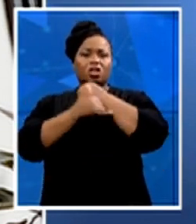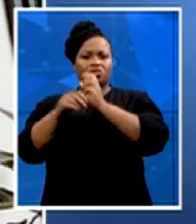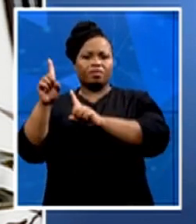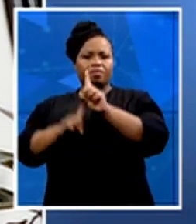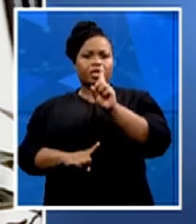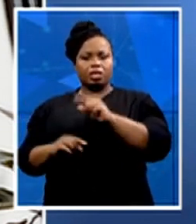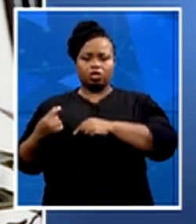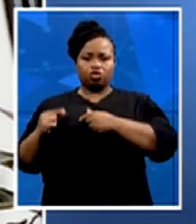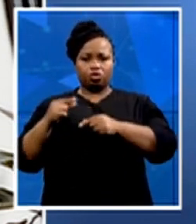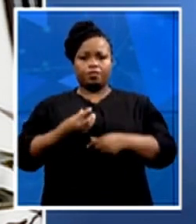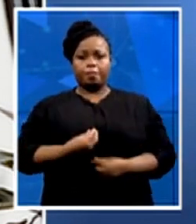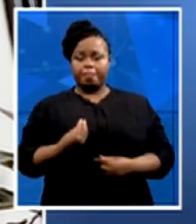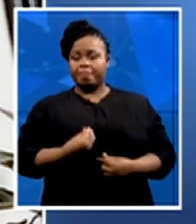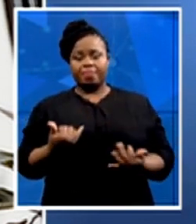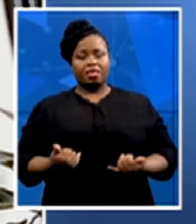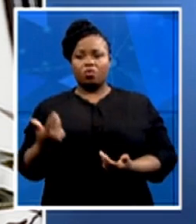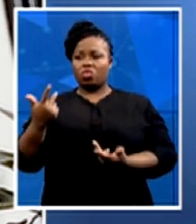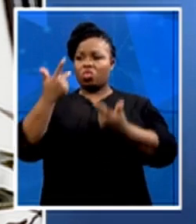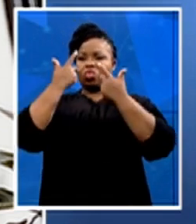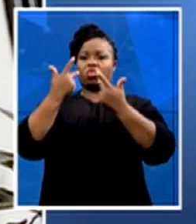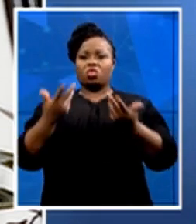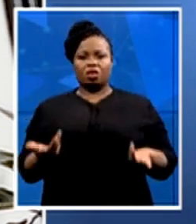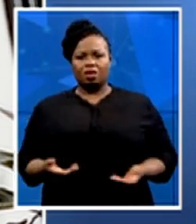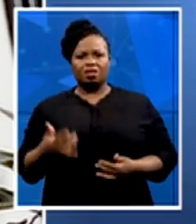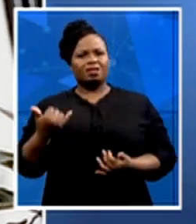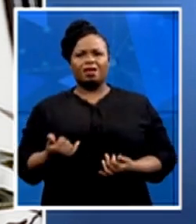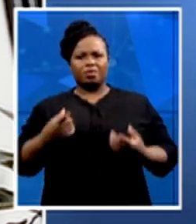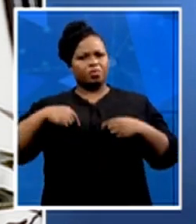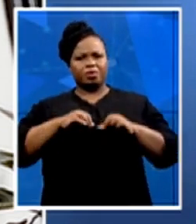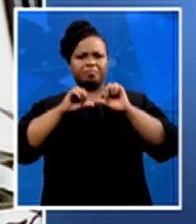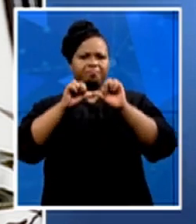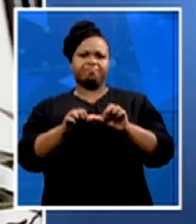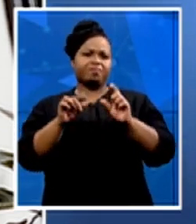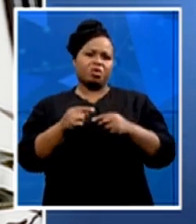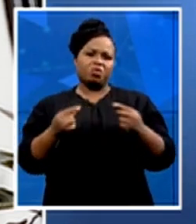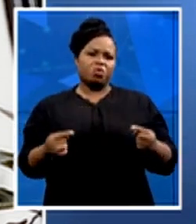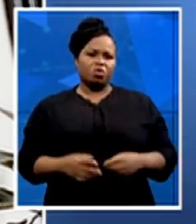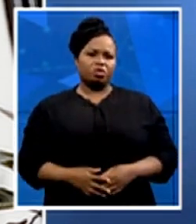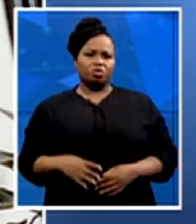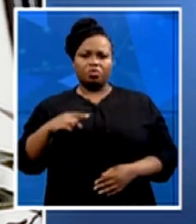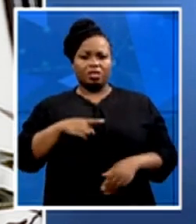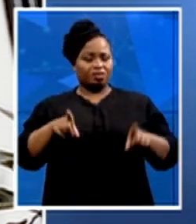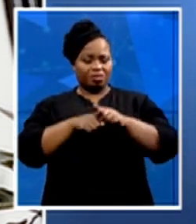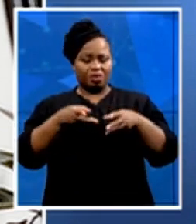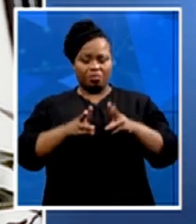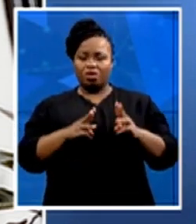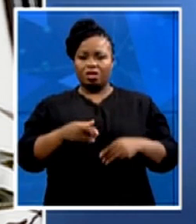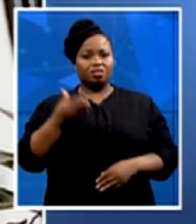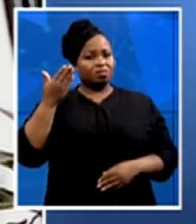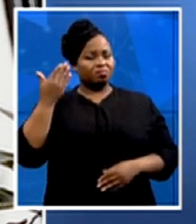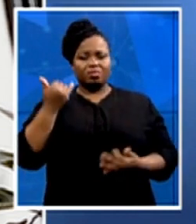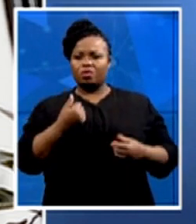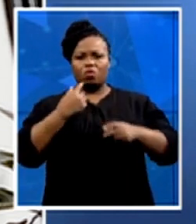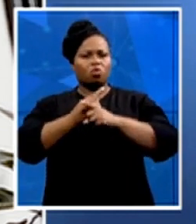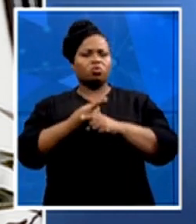behind. And we cannot continue anymore to continue in the way that we have. We cannot continue as a generation to be